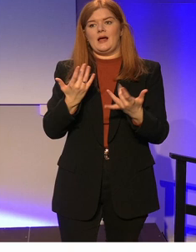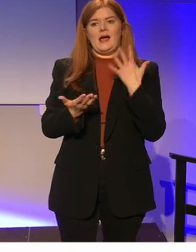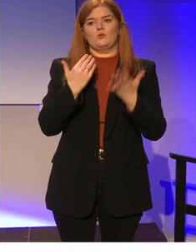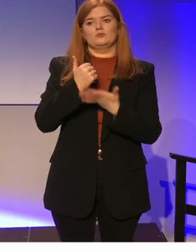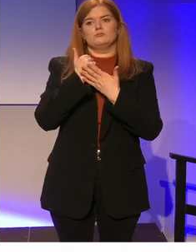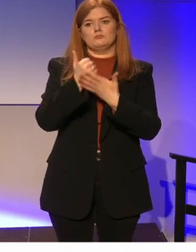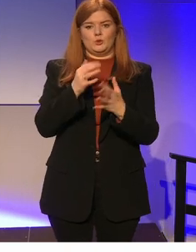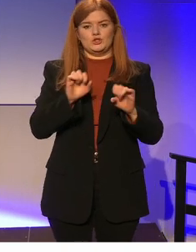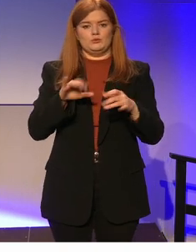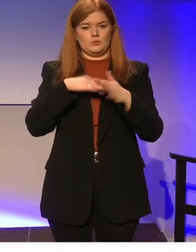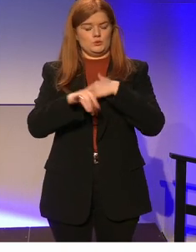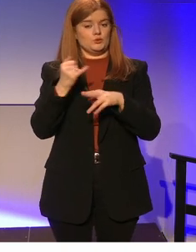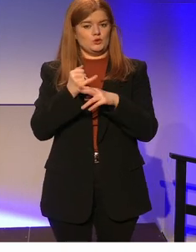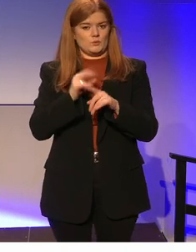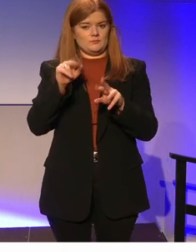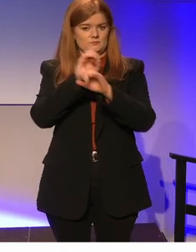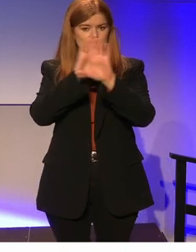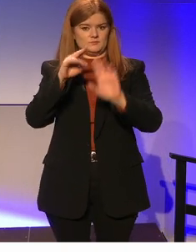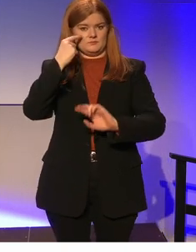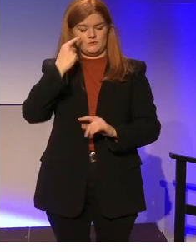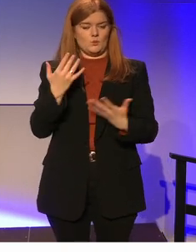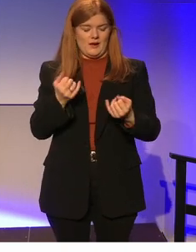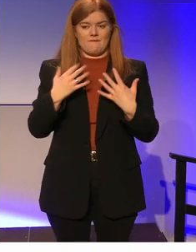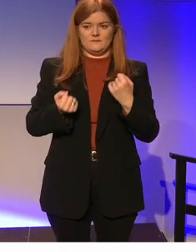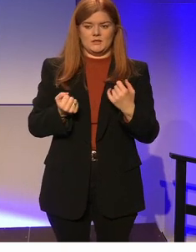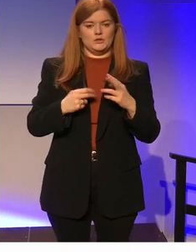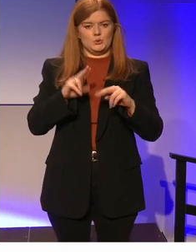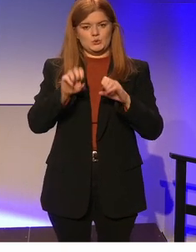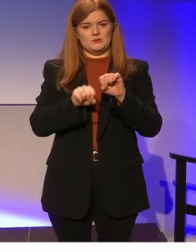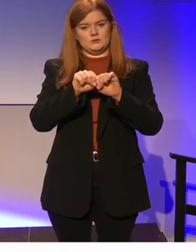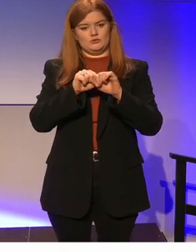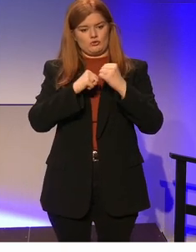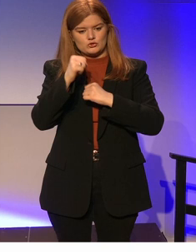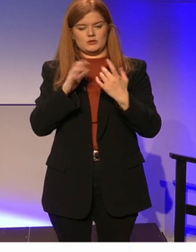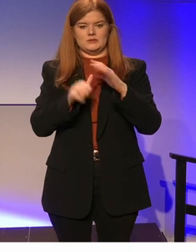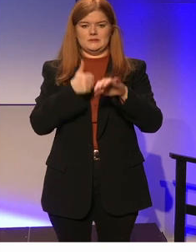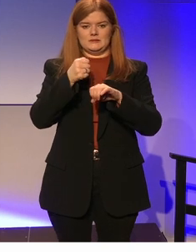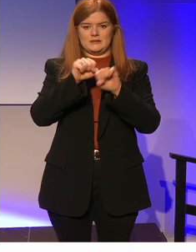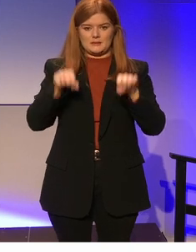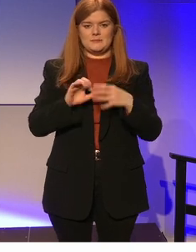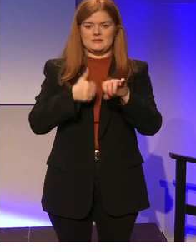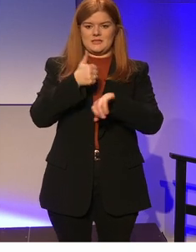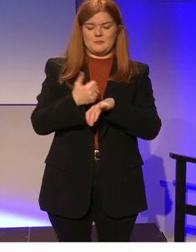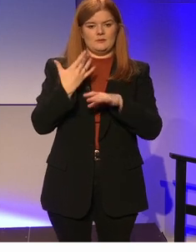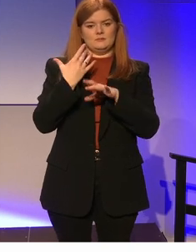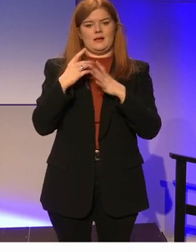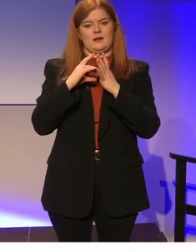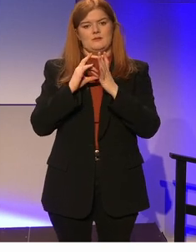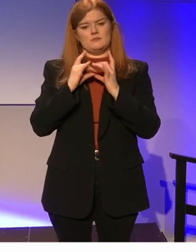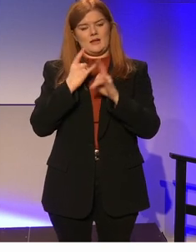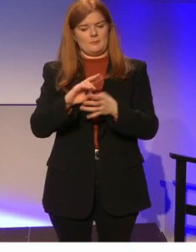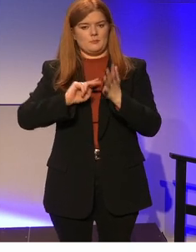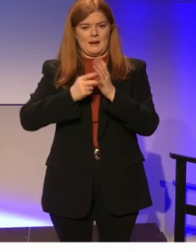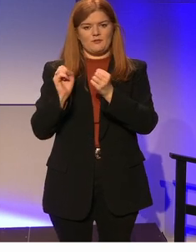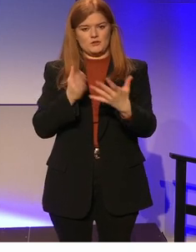supporting children in schools. We can see that there has been an infrastructure established to coordinate service provision, engage in